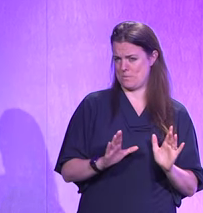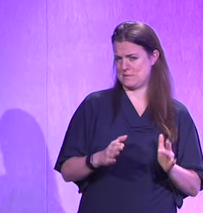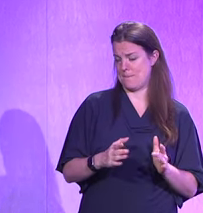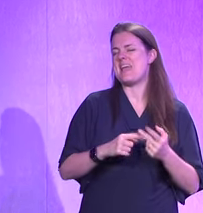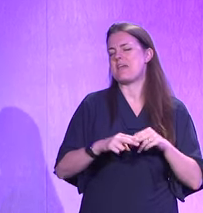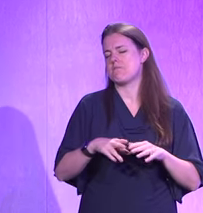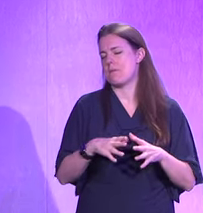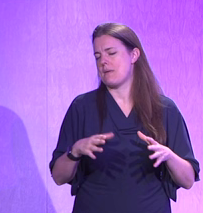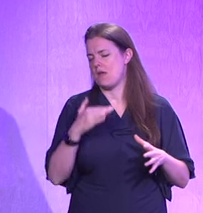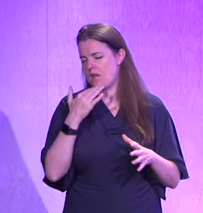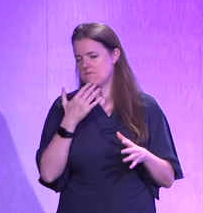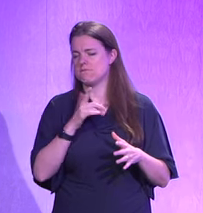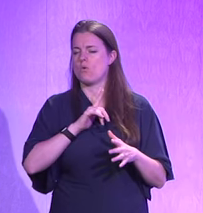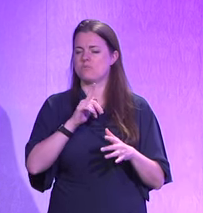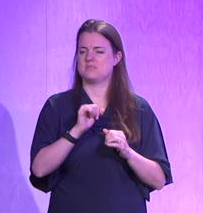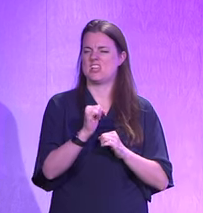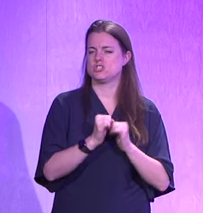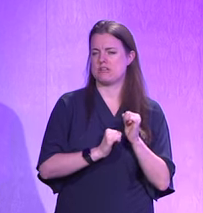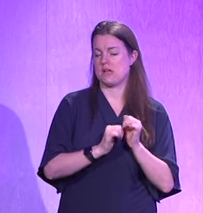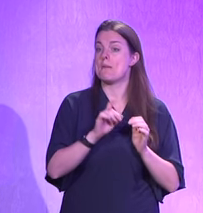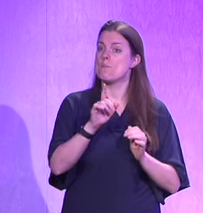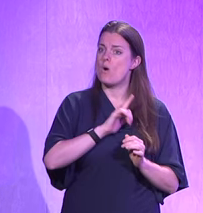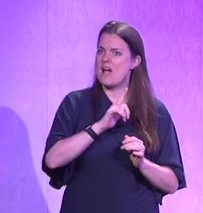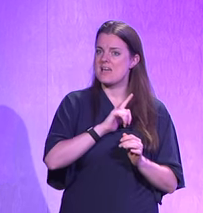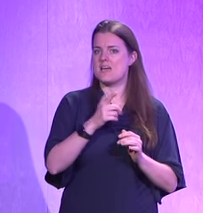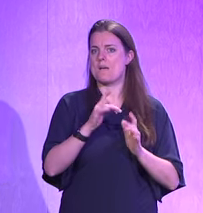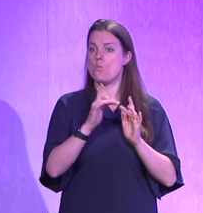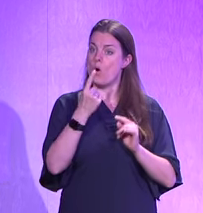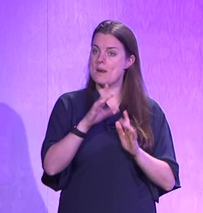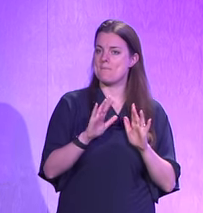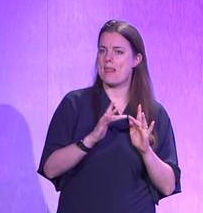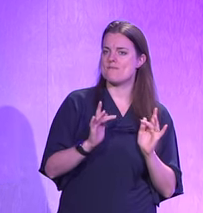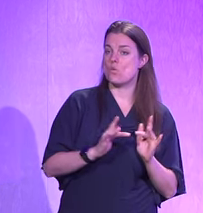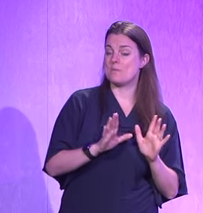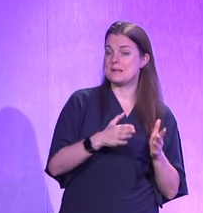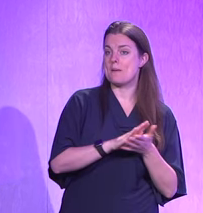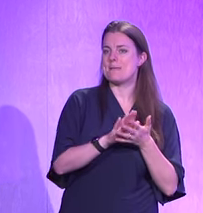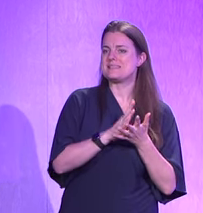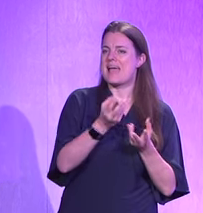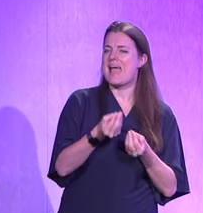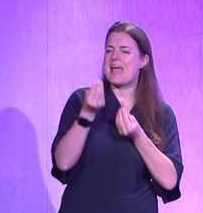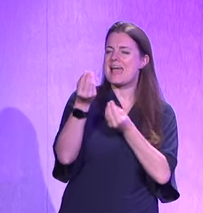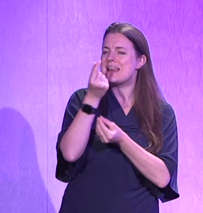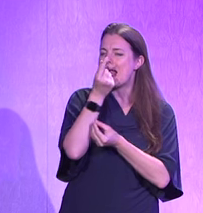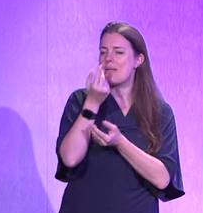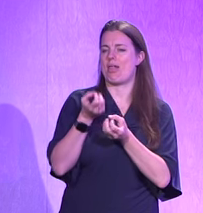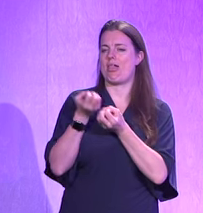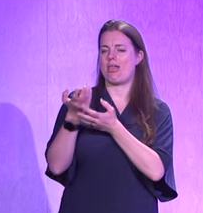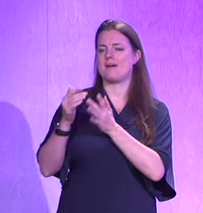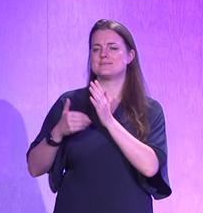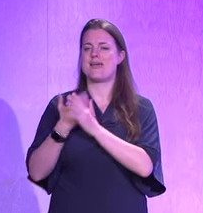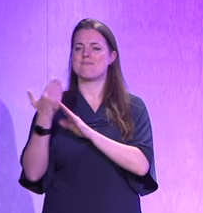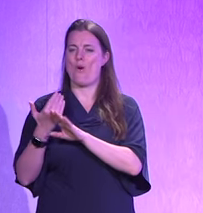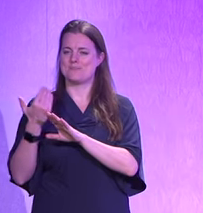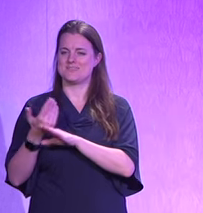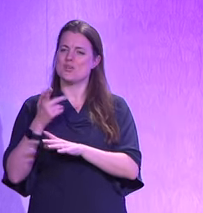if it's big enough, you know, the engineering organization. Because they will enable, enable the DevOps in general. It's